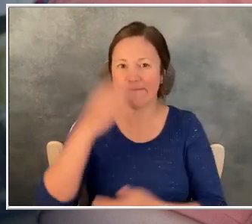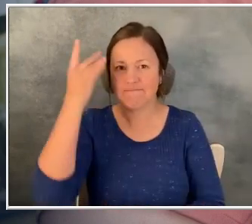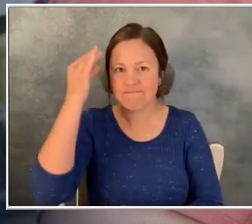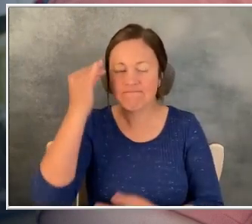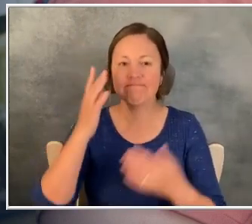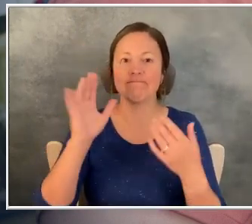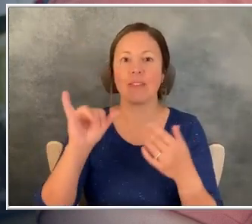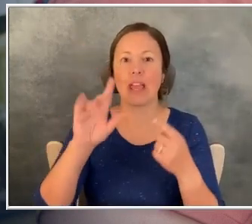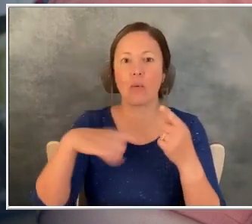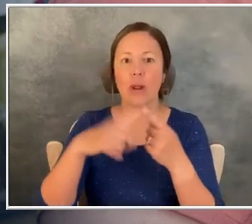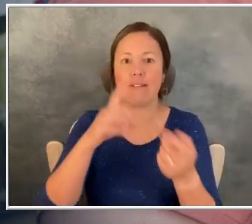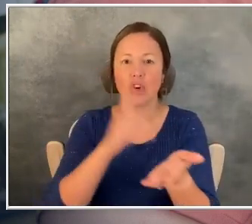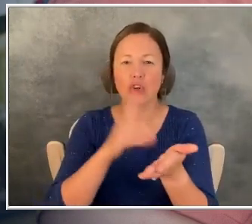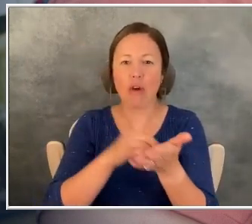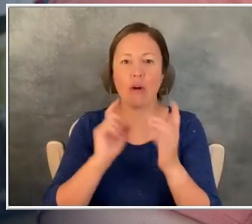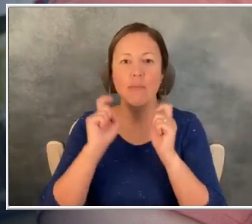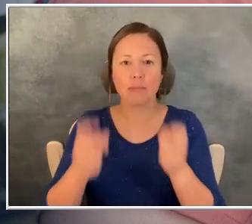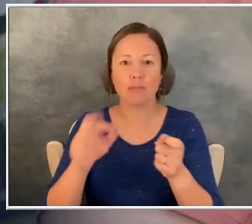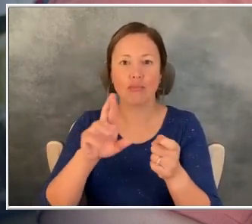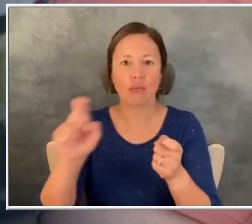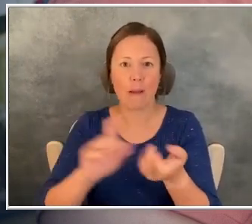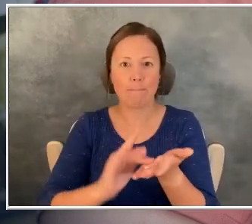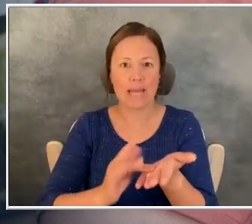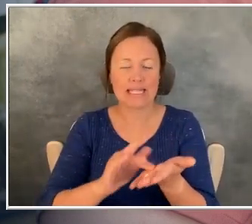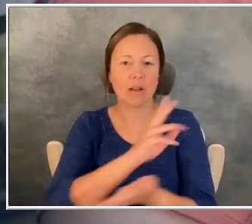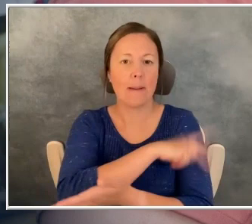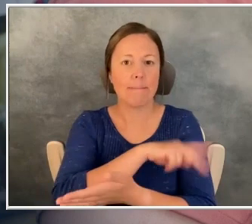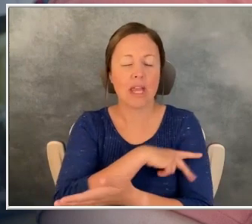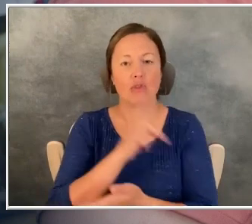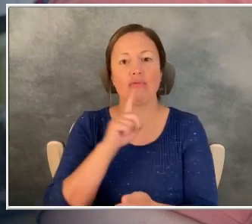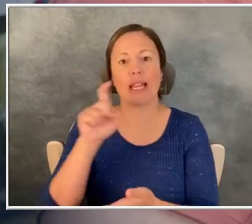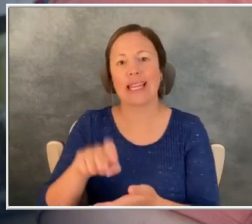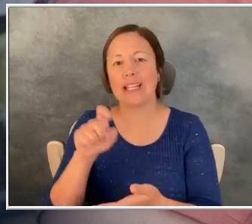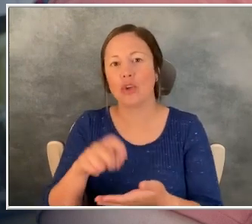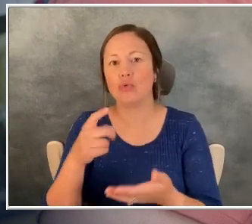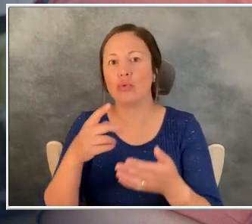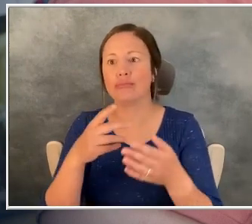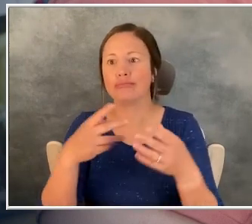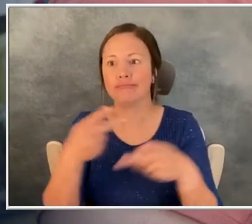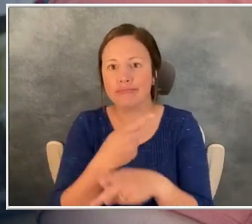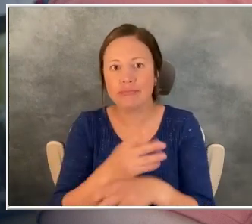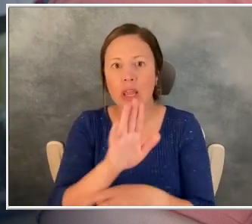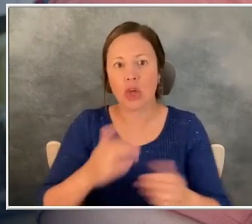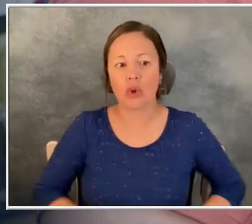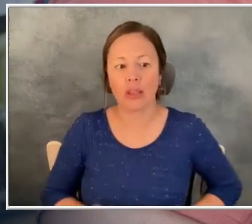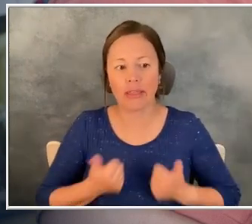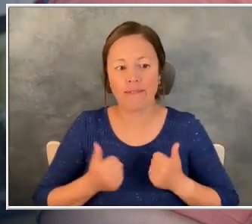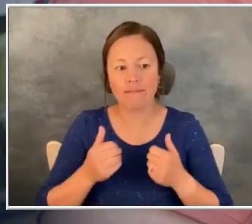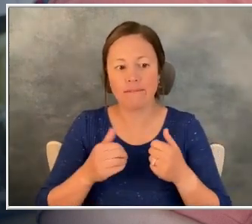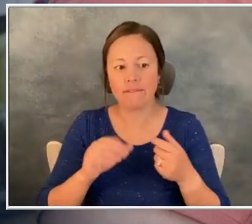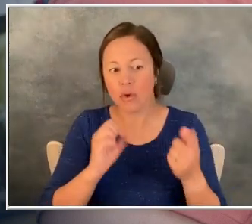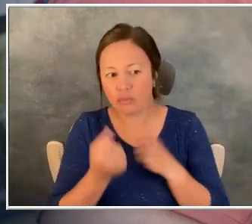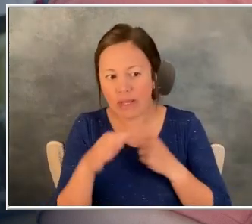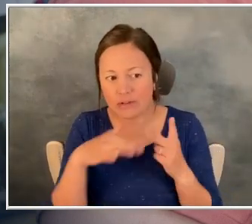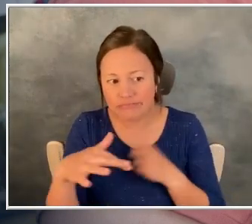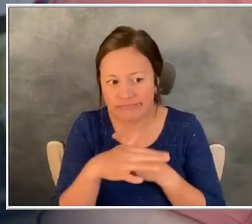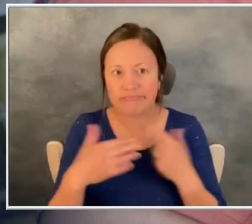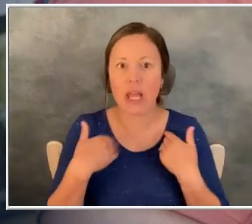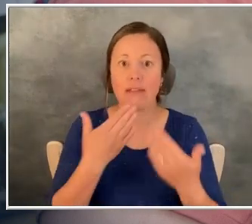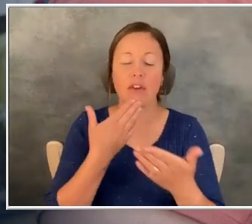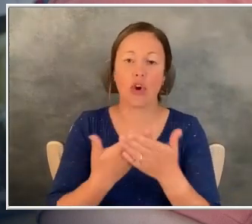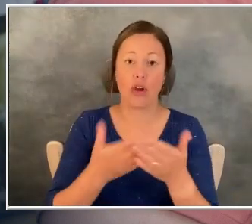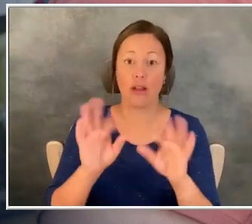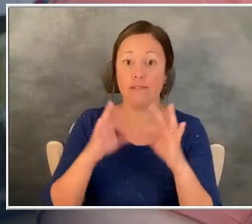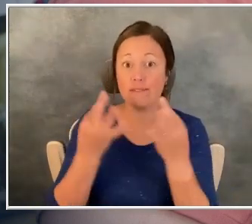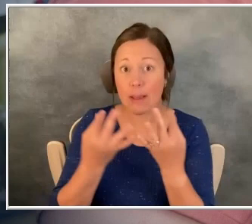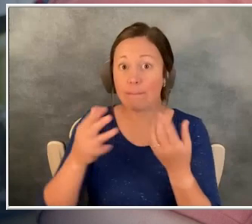prescribe these medications to the patients. We want to look at their living arrangements. We want to look at do they have good family support and friends